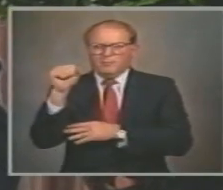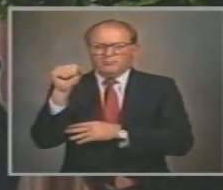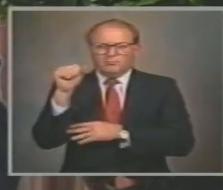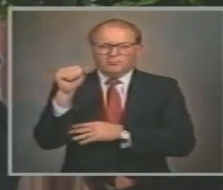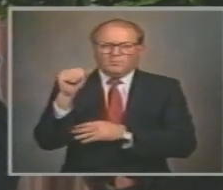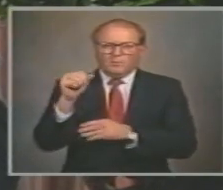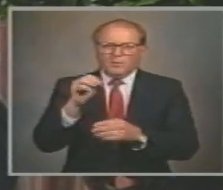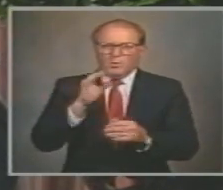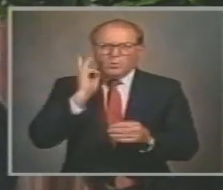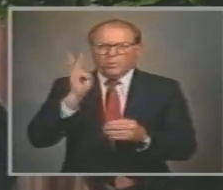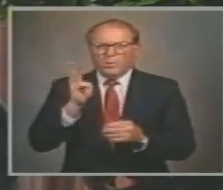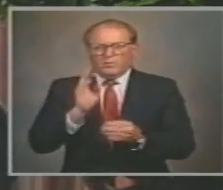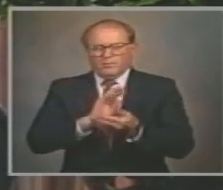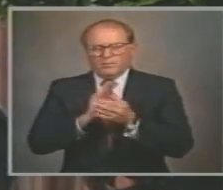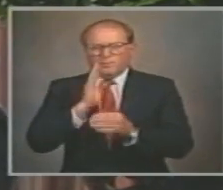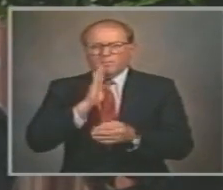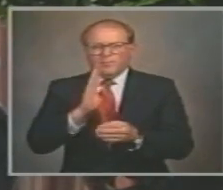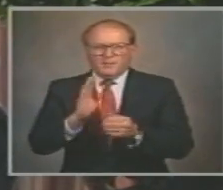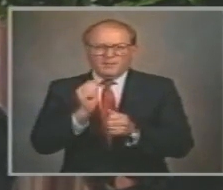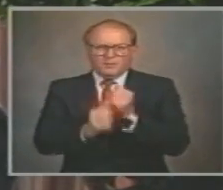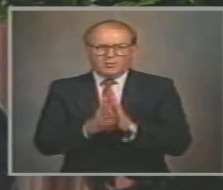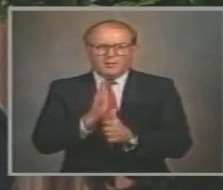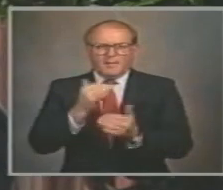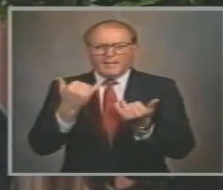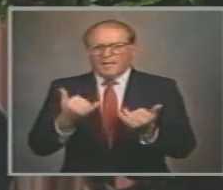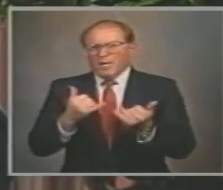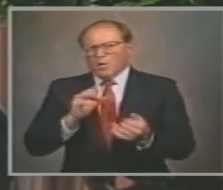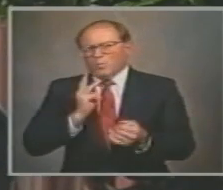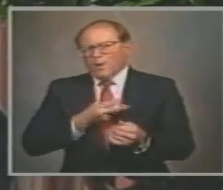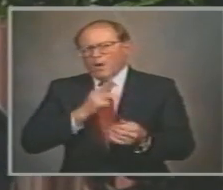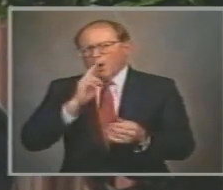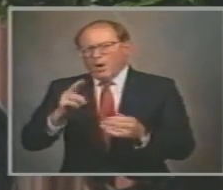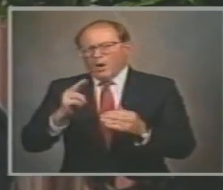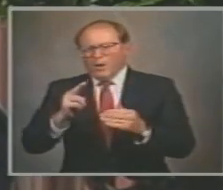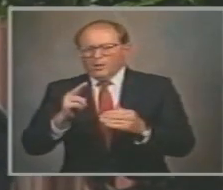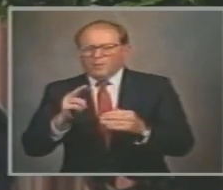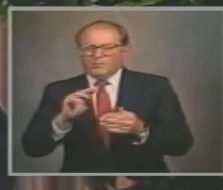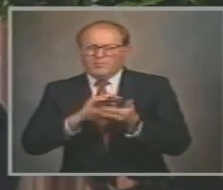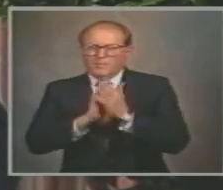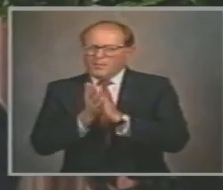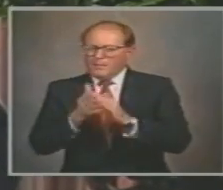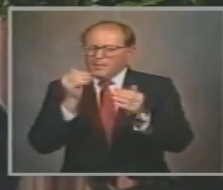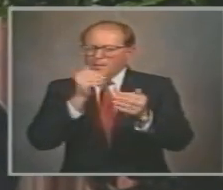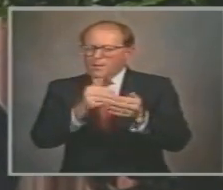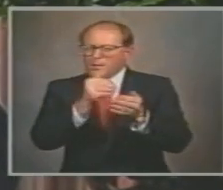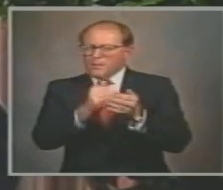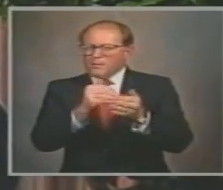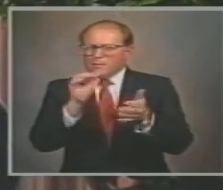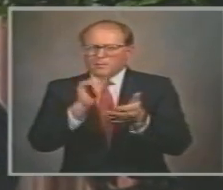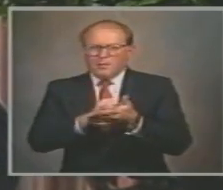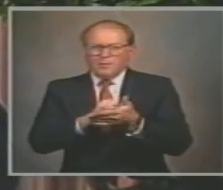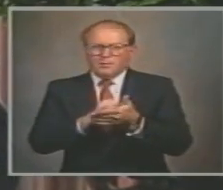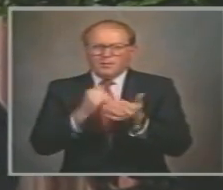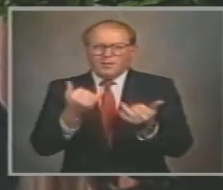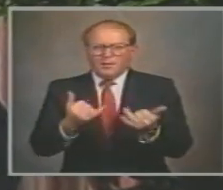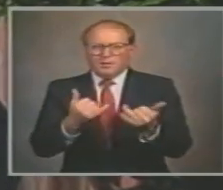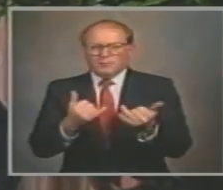It's now been pressed To the very brink Of the destruction Of our civilization